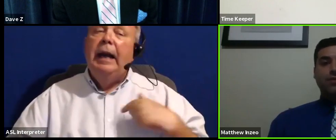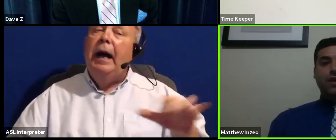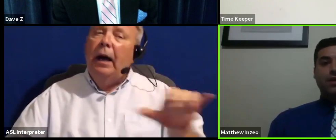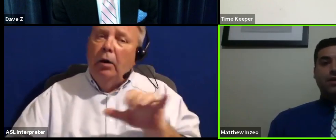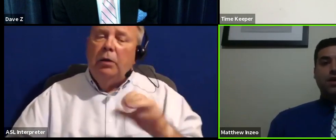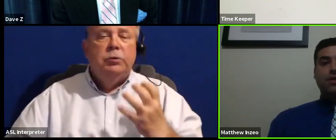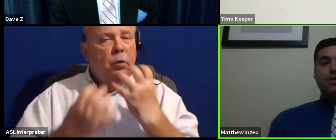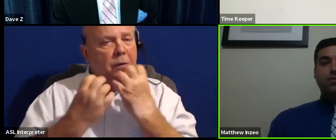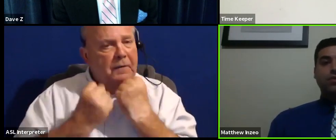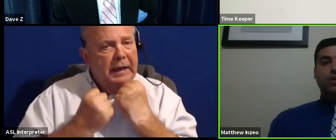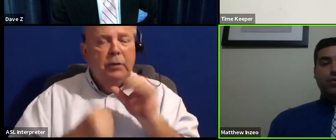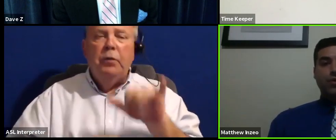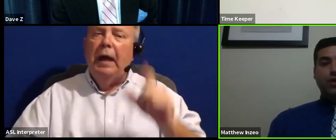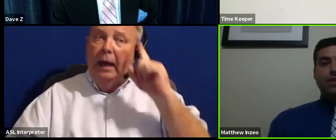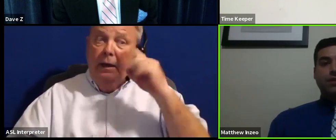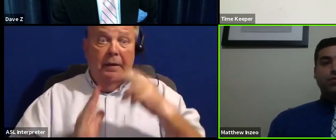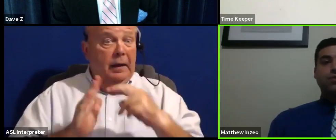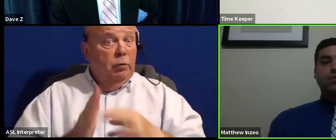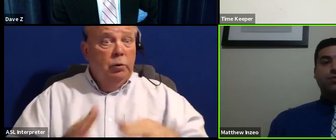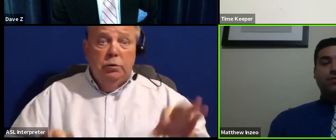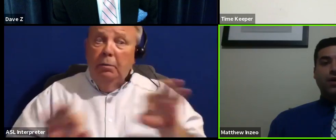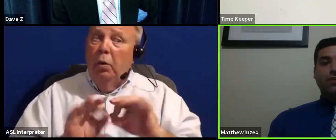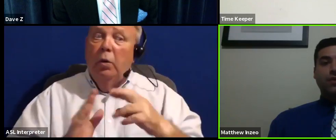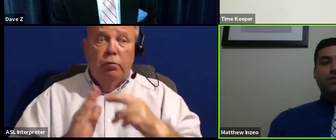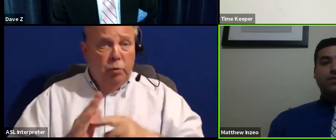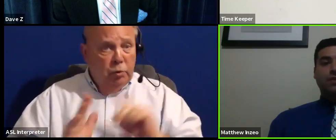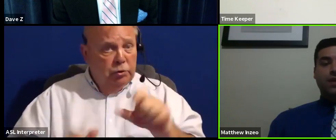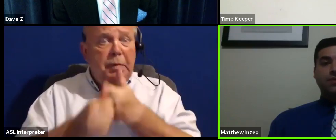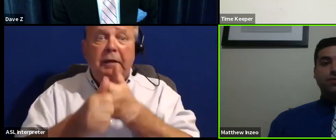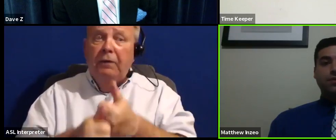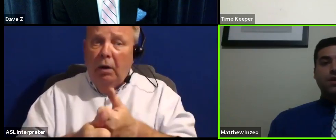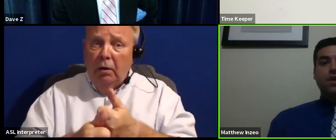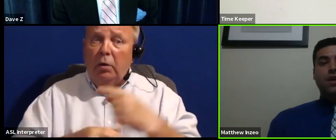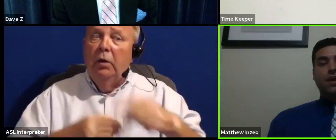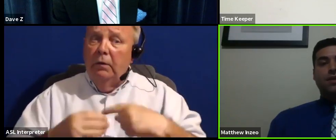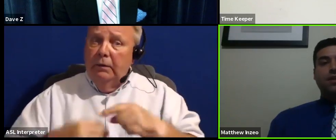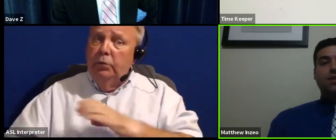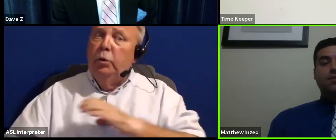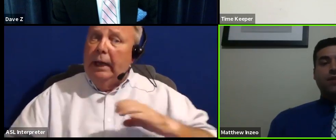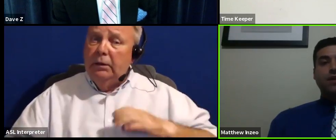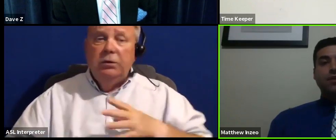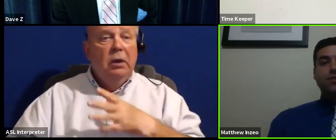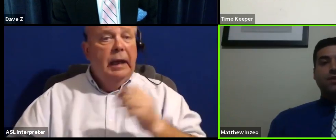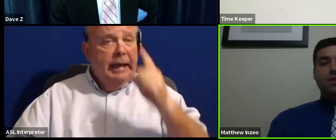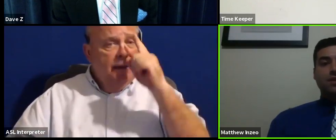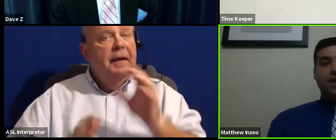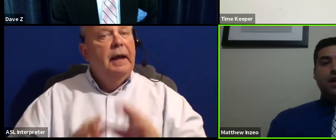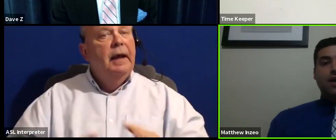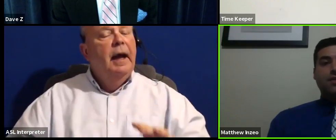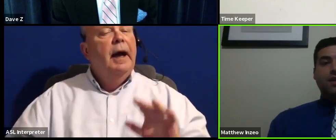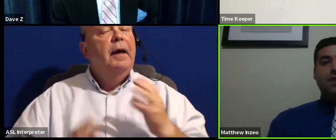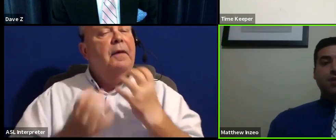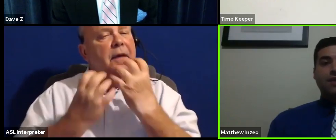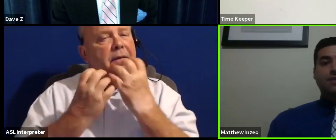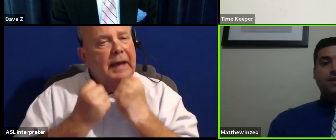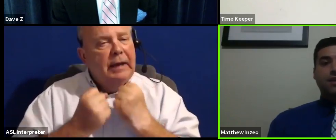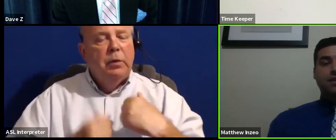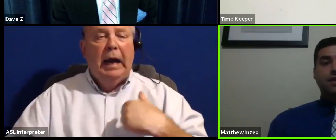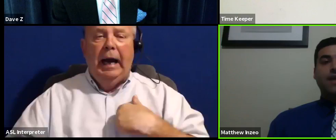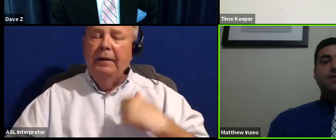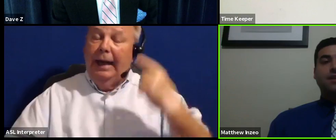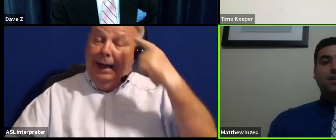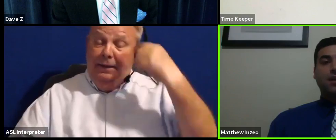value that. I think rules are important. think rules should be followed in reference to council. And I think that the value is I think I'm an